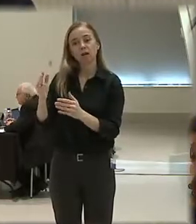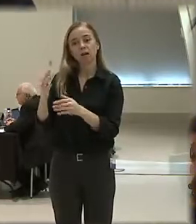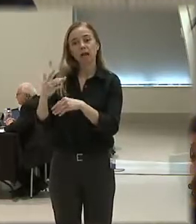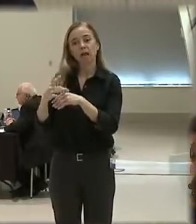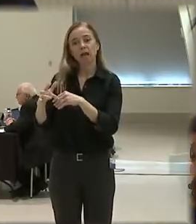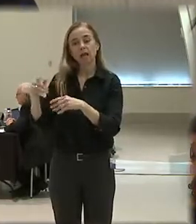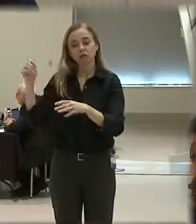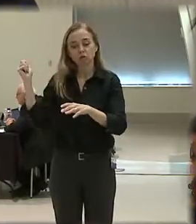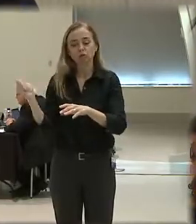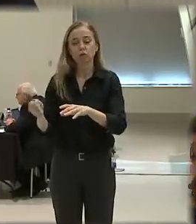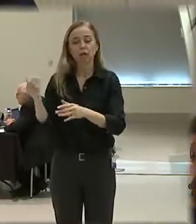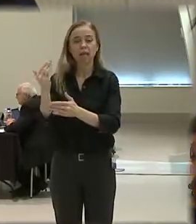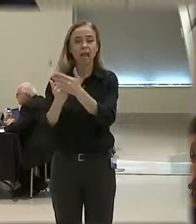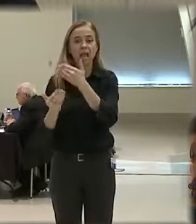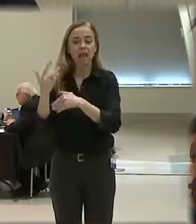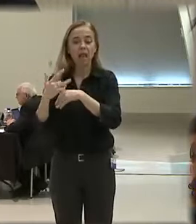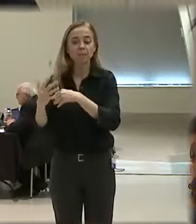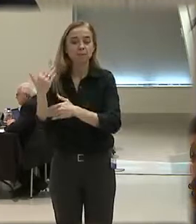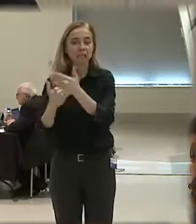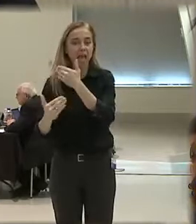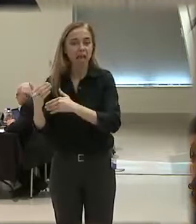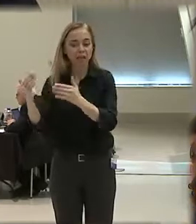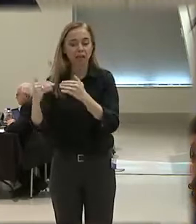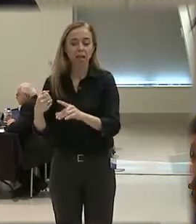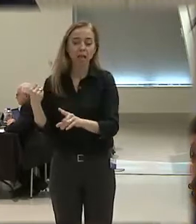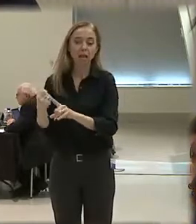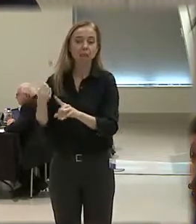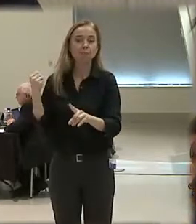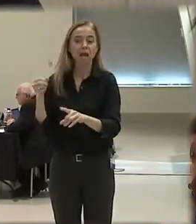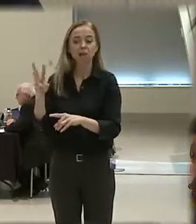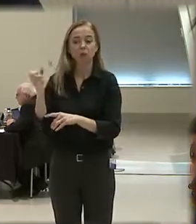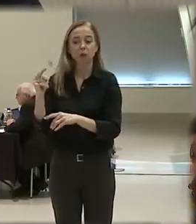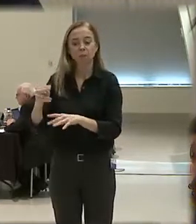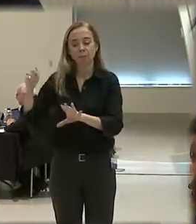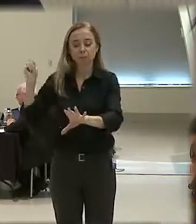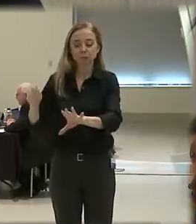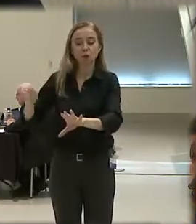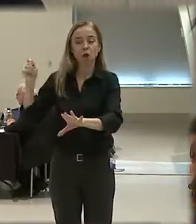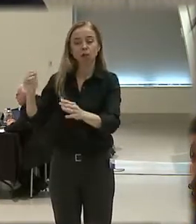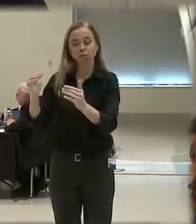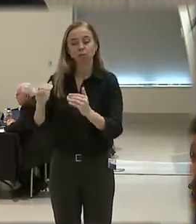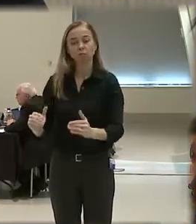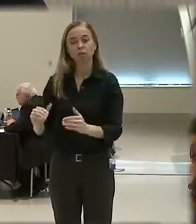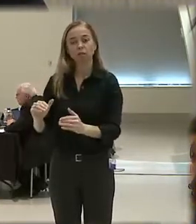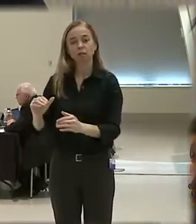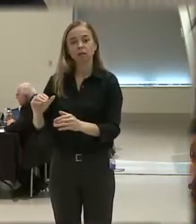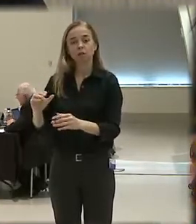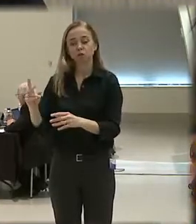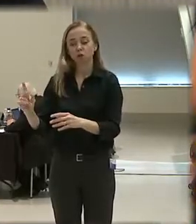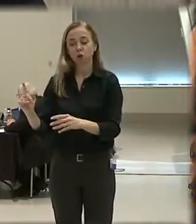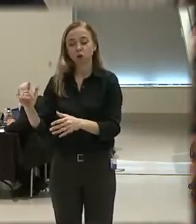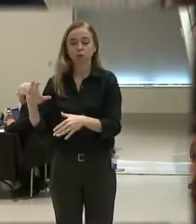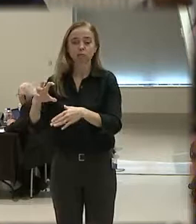such as a strike. Level 5 is the use of an impact weapon, such as a baton. Level 6 is a police canine bite. Level 7 is a less